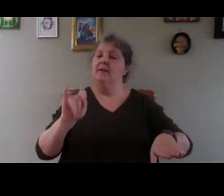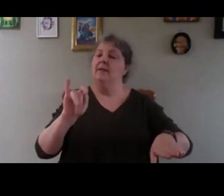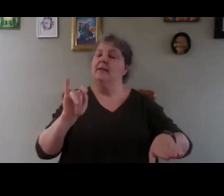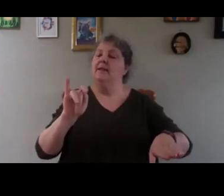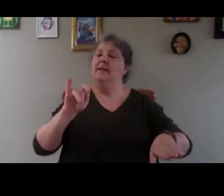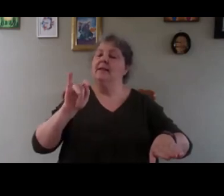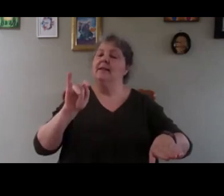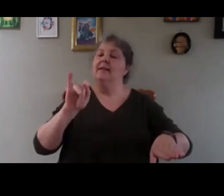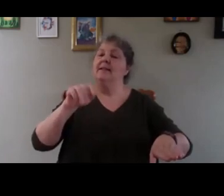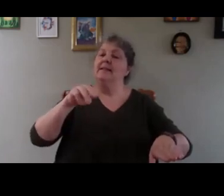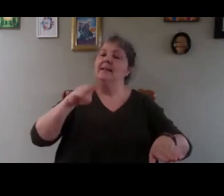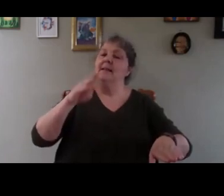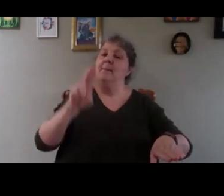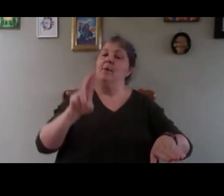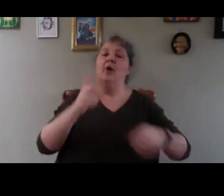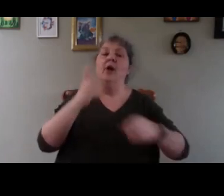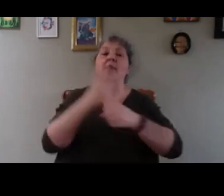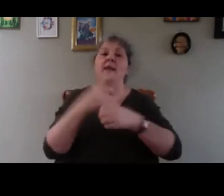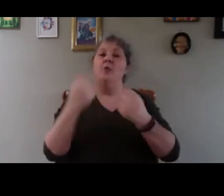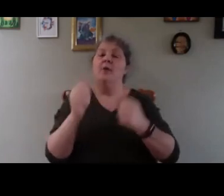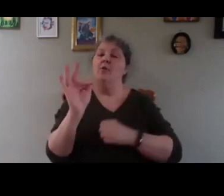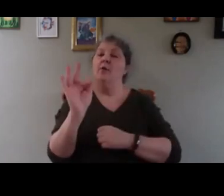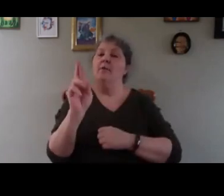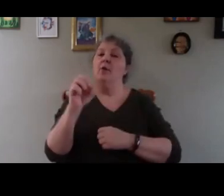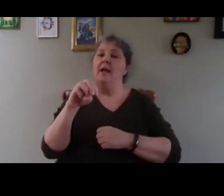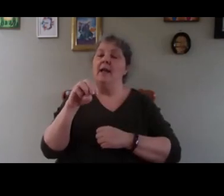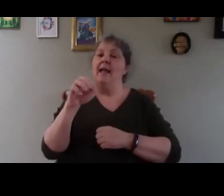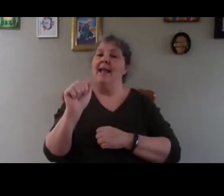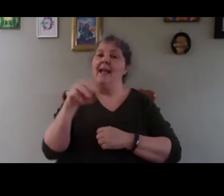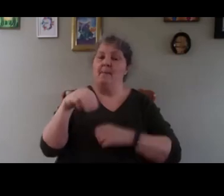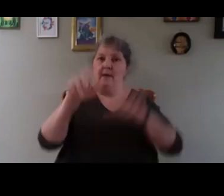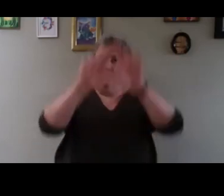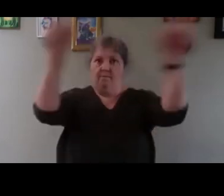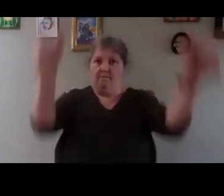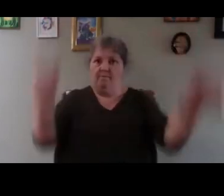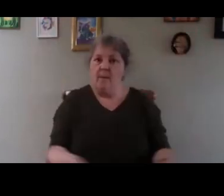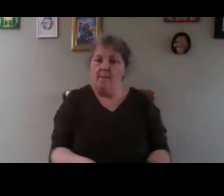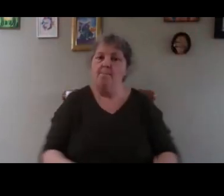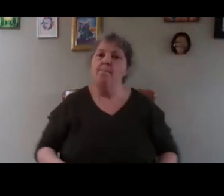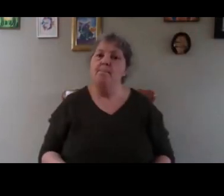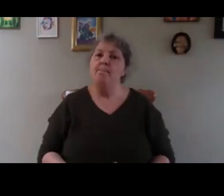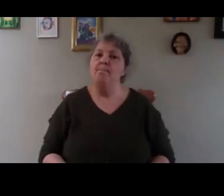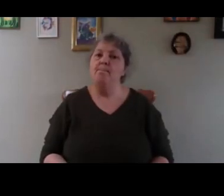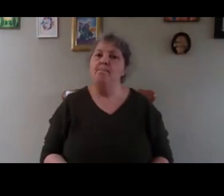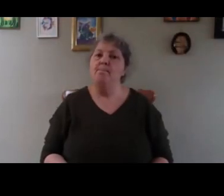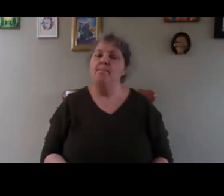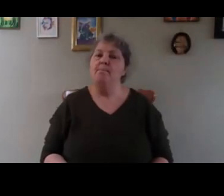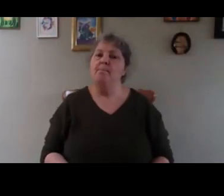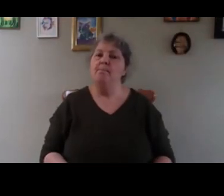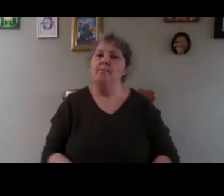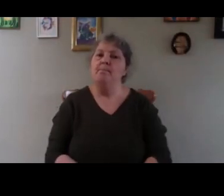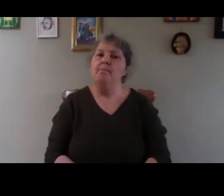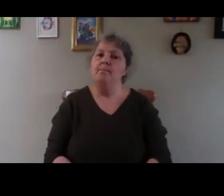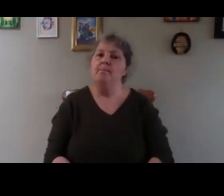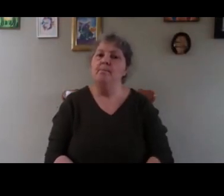and then you have your frame. Very important, you need a slope because if you're standing just beside